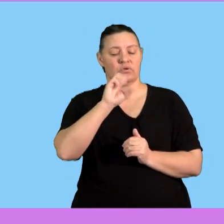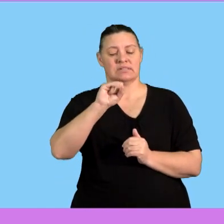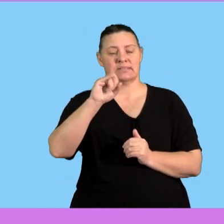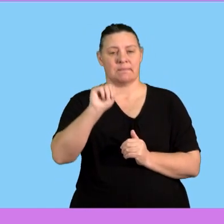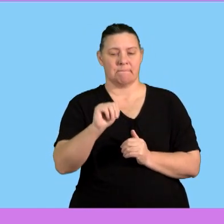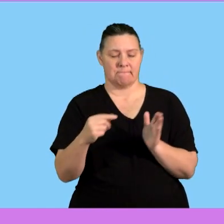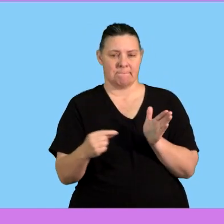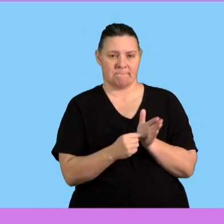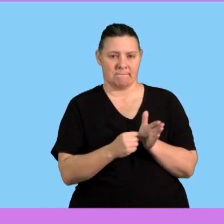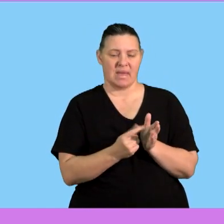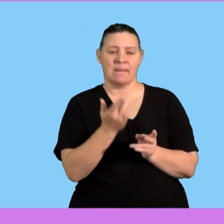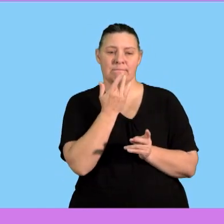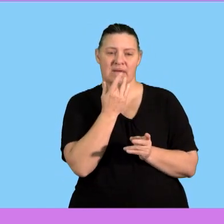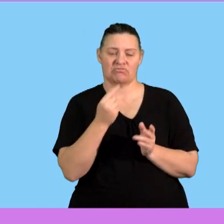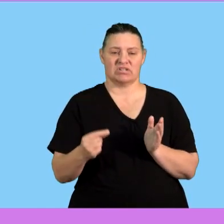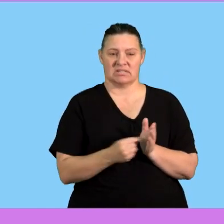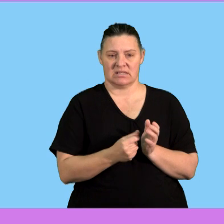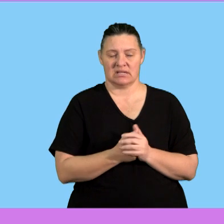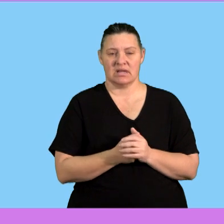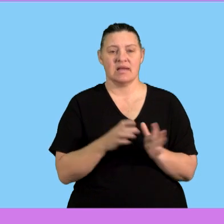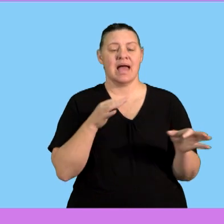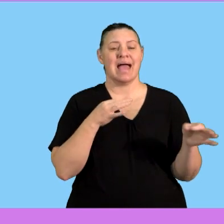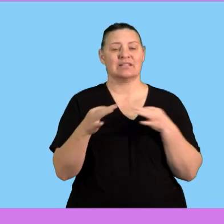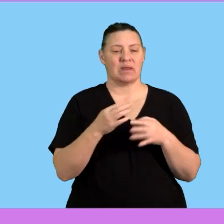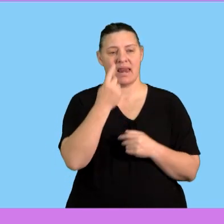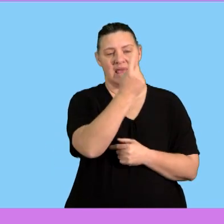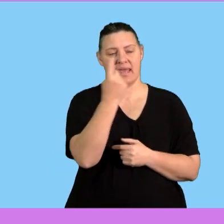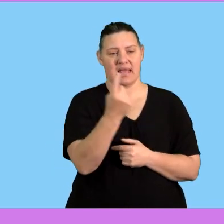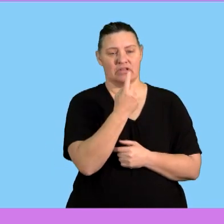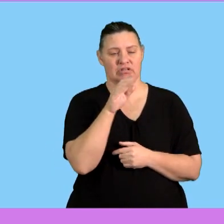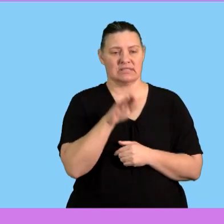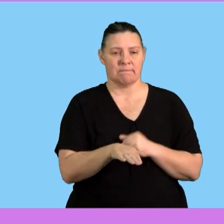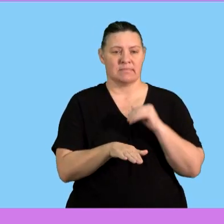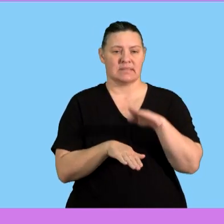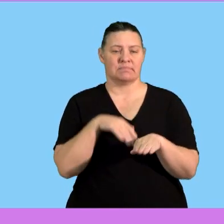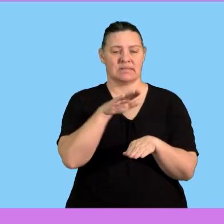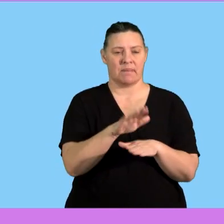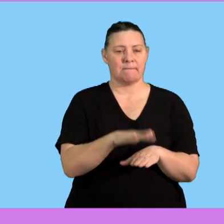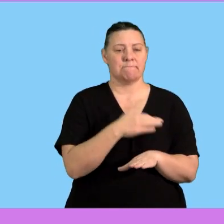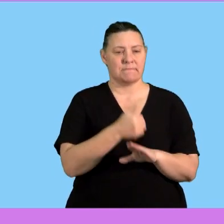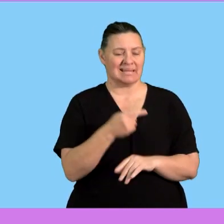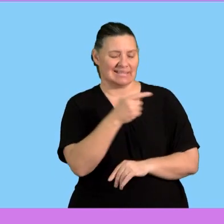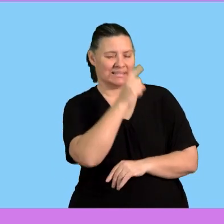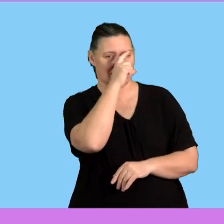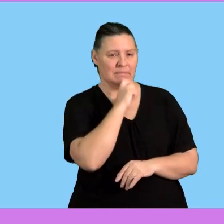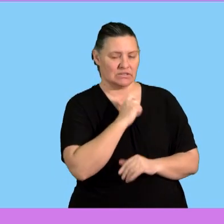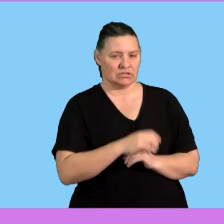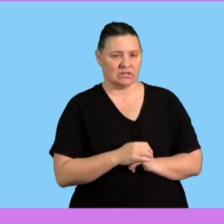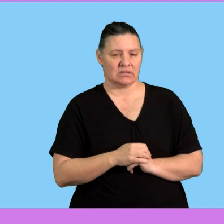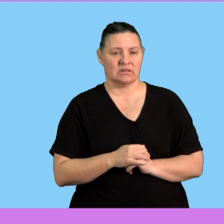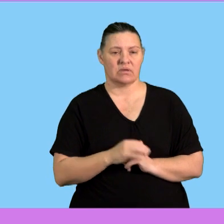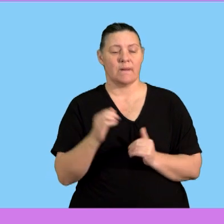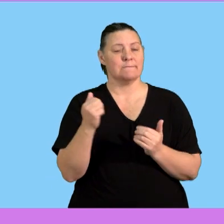sim card and battery and write a description of each step based on the images